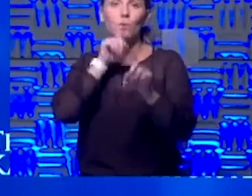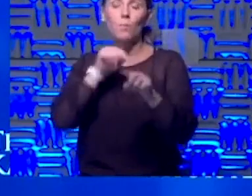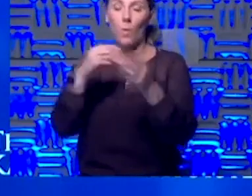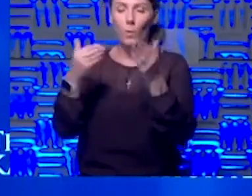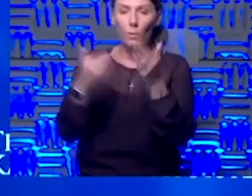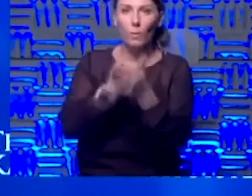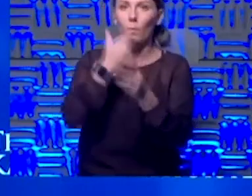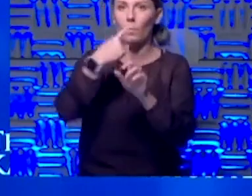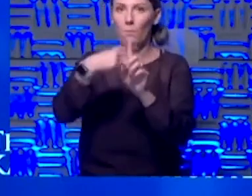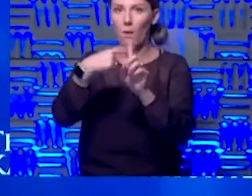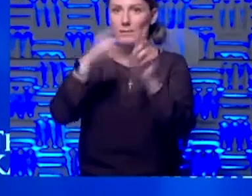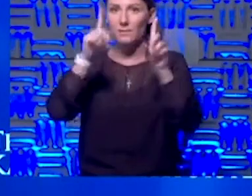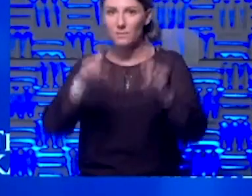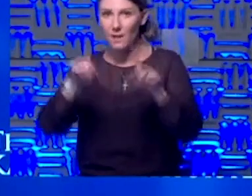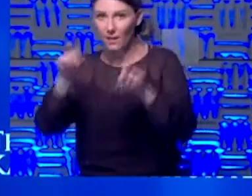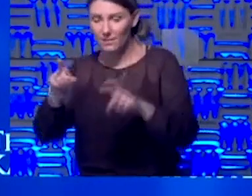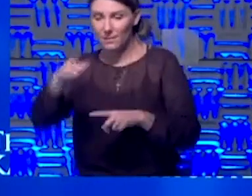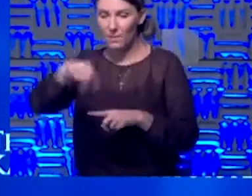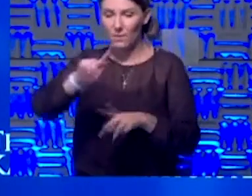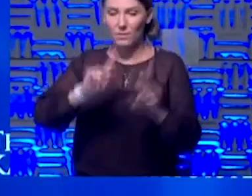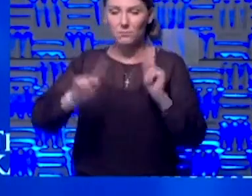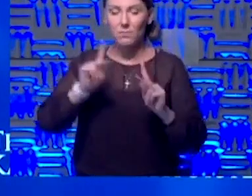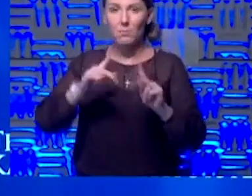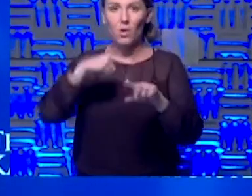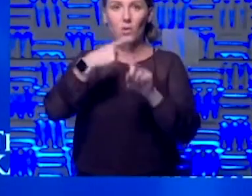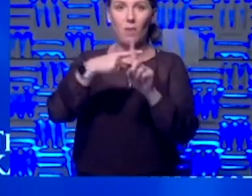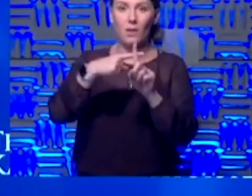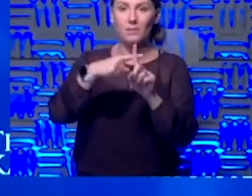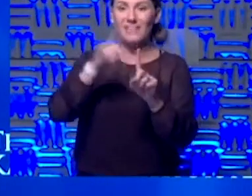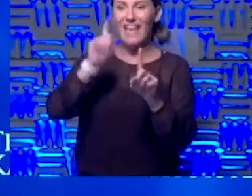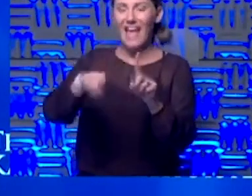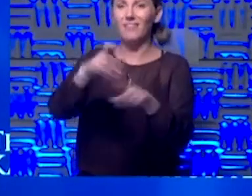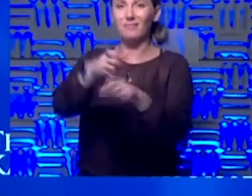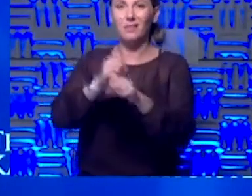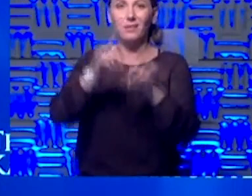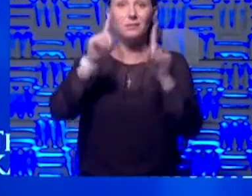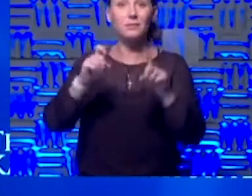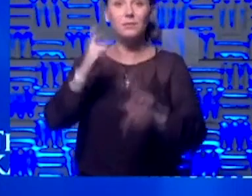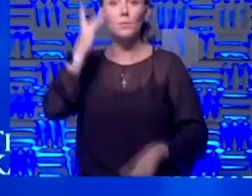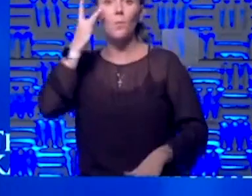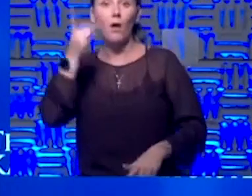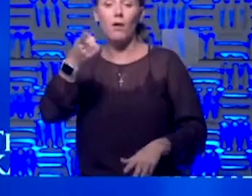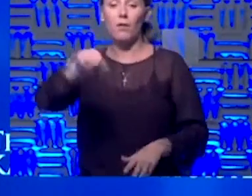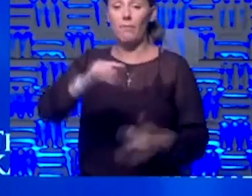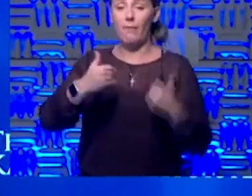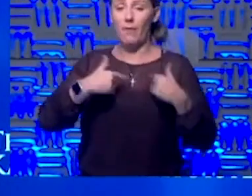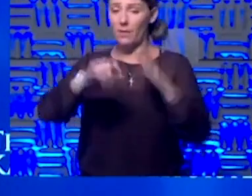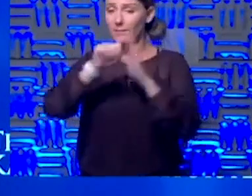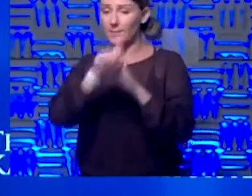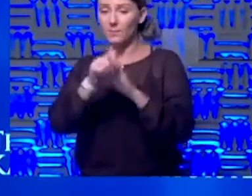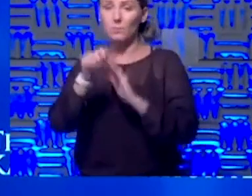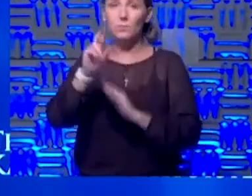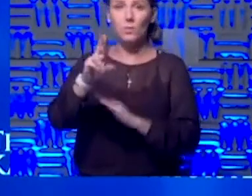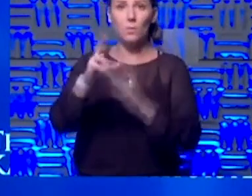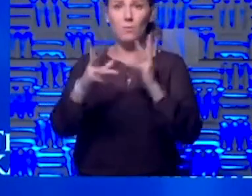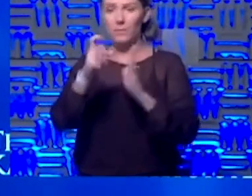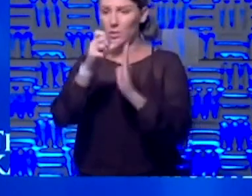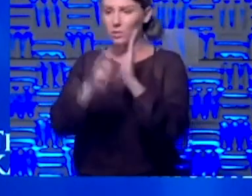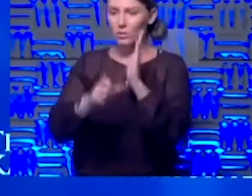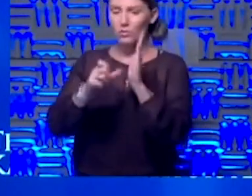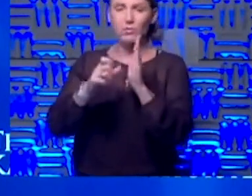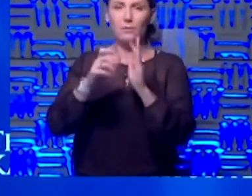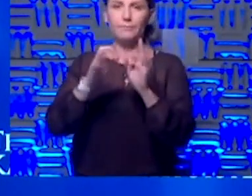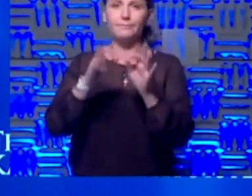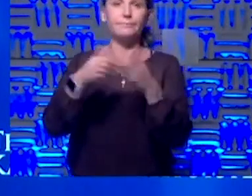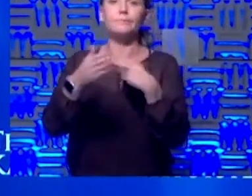tests. Those people who are positive have to go and get tested. They're tested because they have symptoms or maybe they're having a surgery case, cetera.